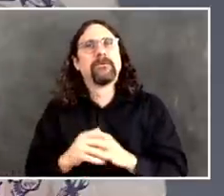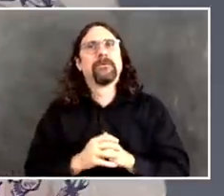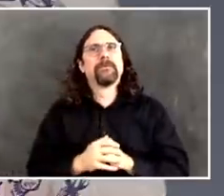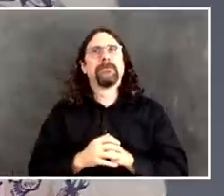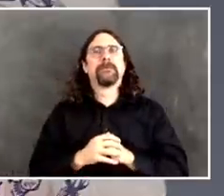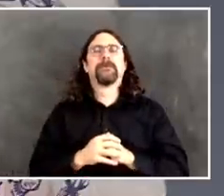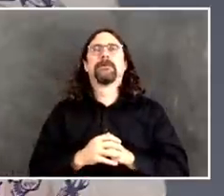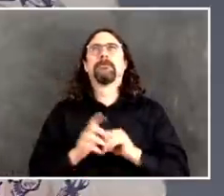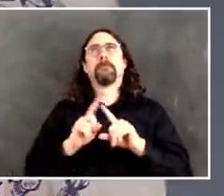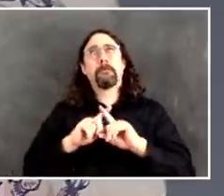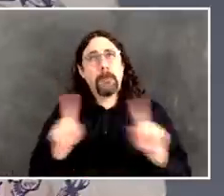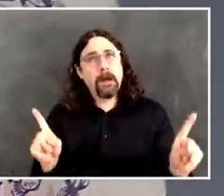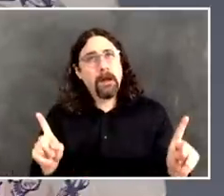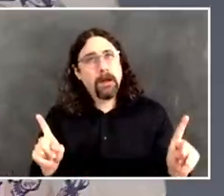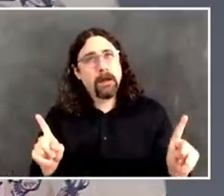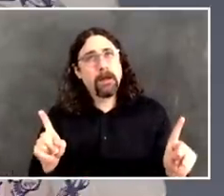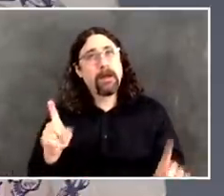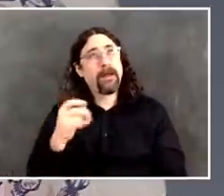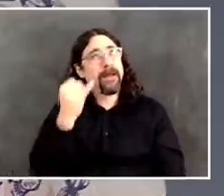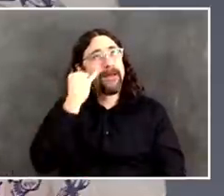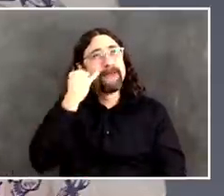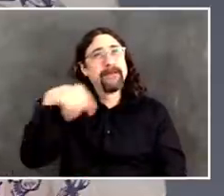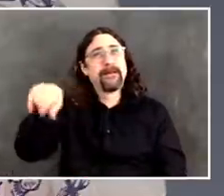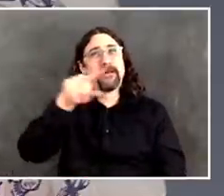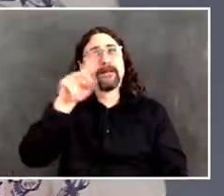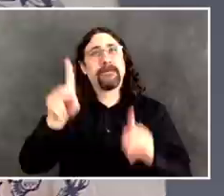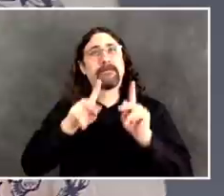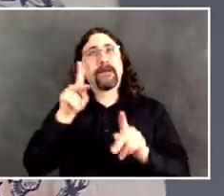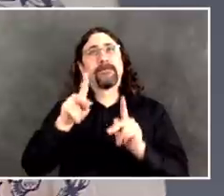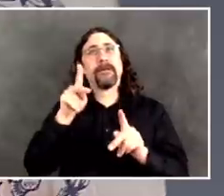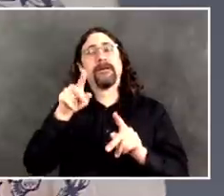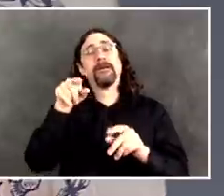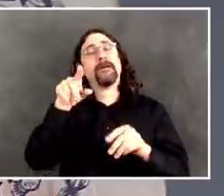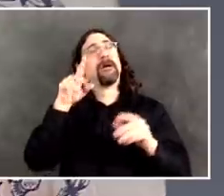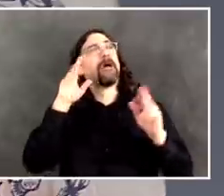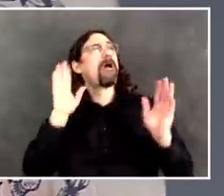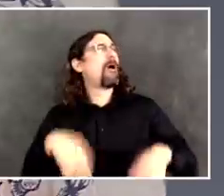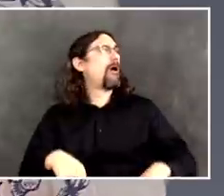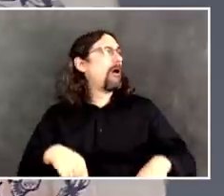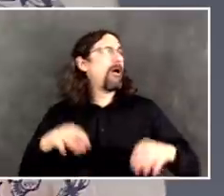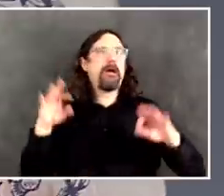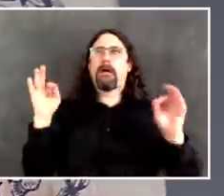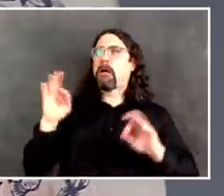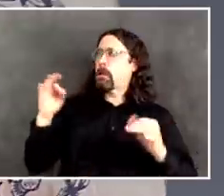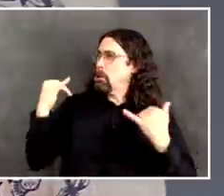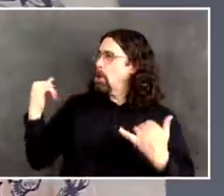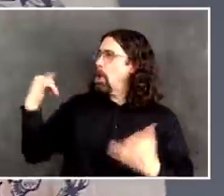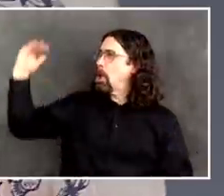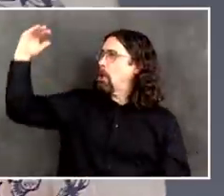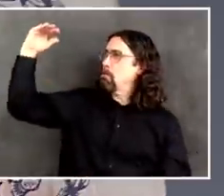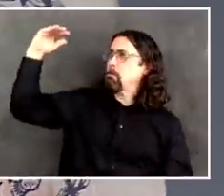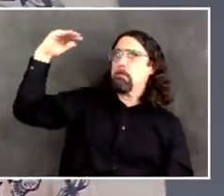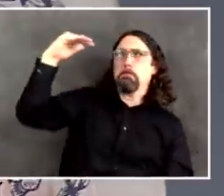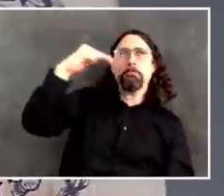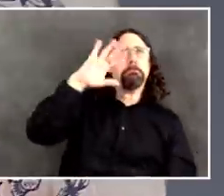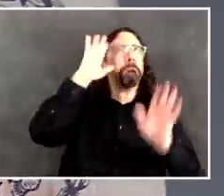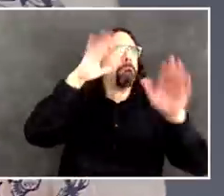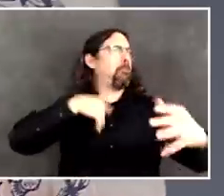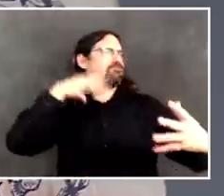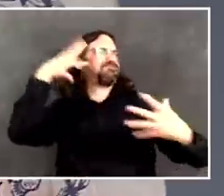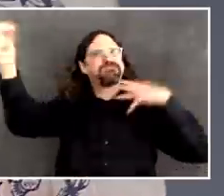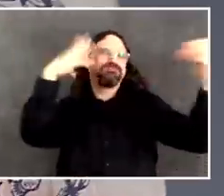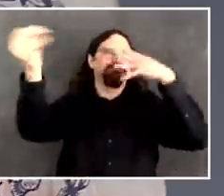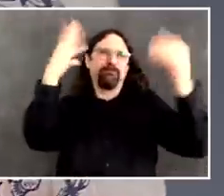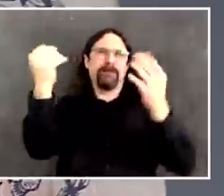We got to be smart about it. So going someplace in your car, if that leads you to a place where you're then going to be with a crowd of people,